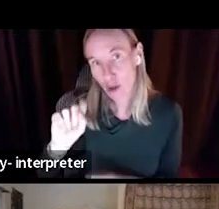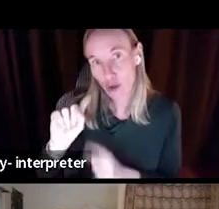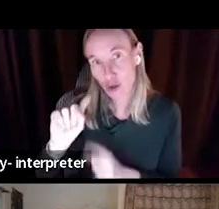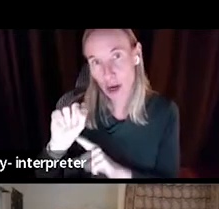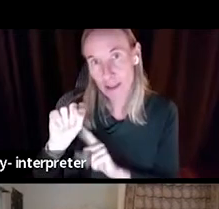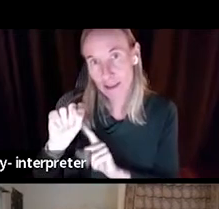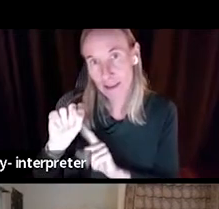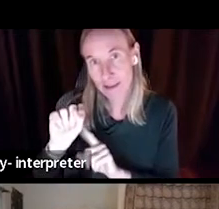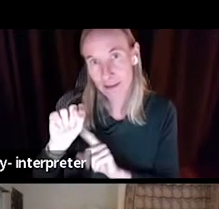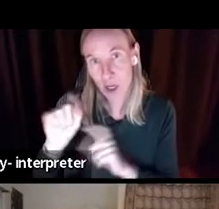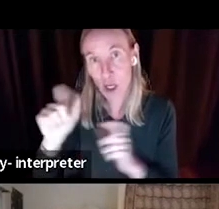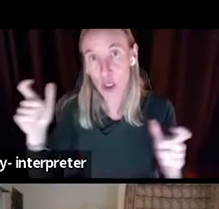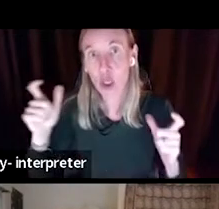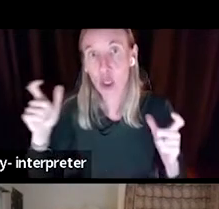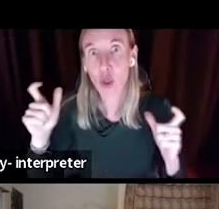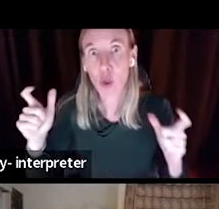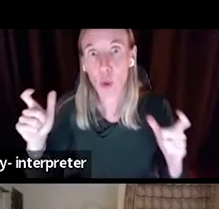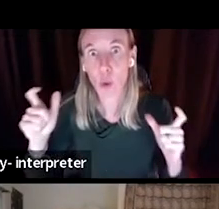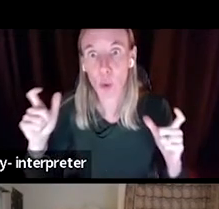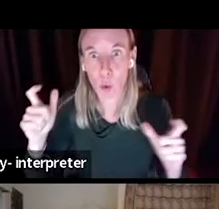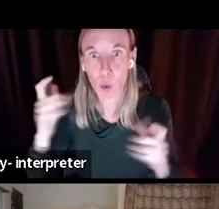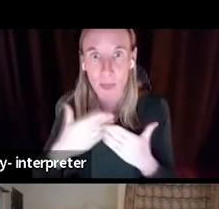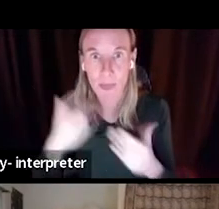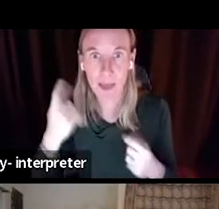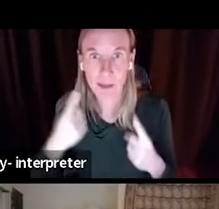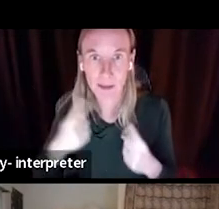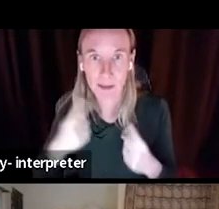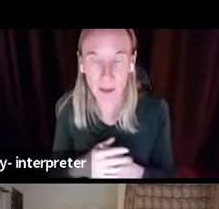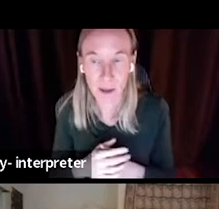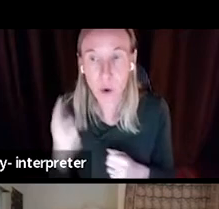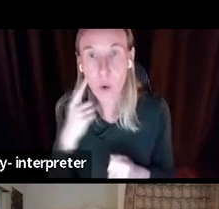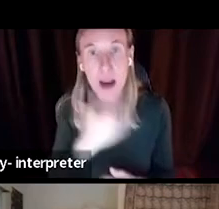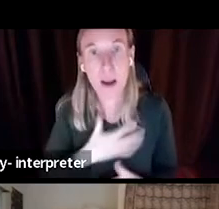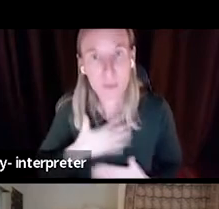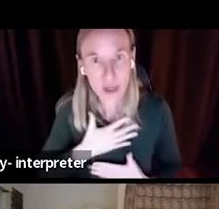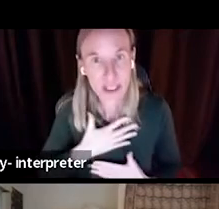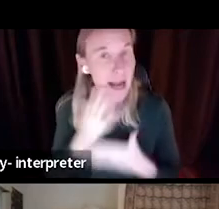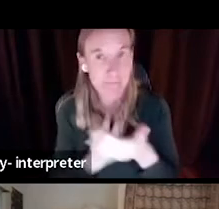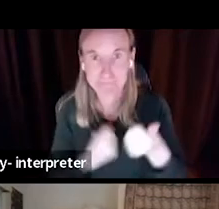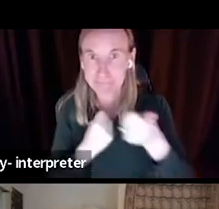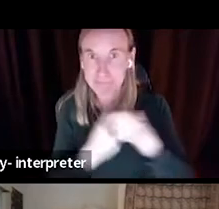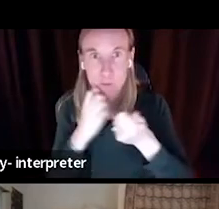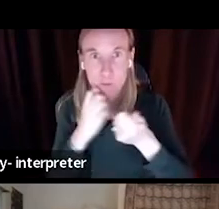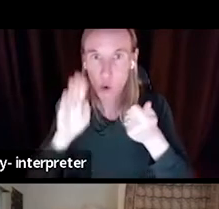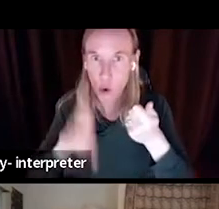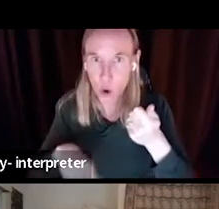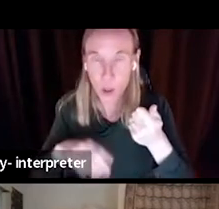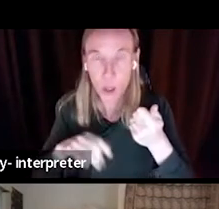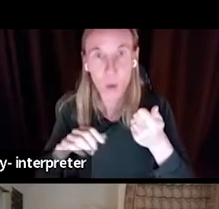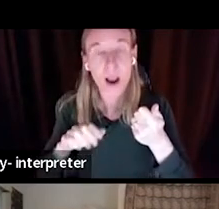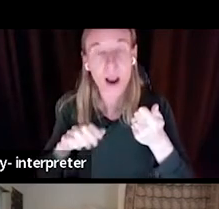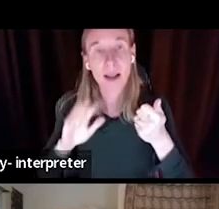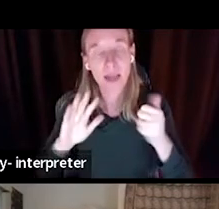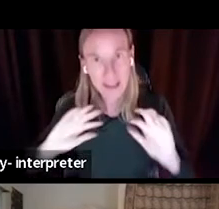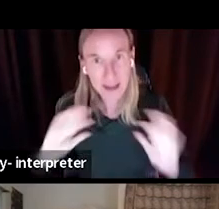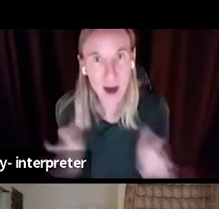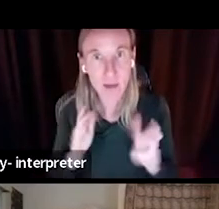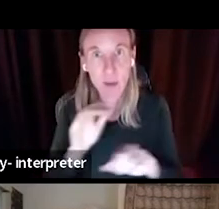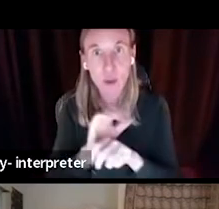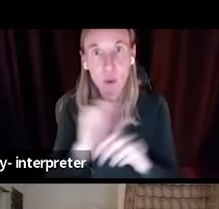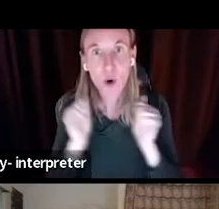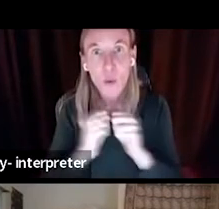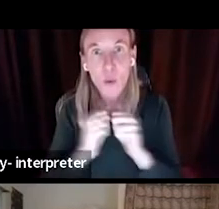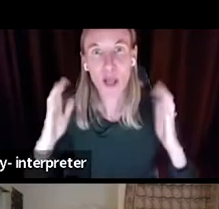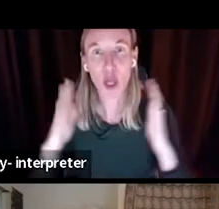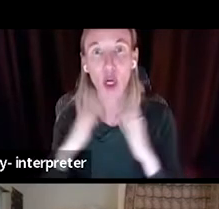So we appreciate and co-sign the encouragement to work with community